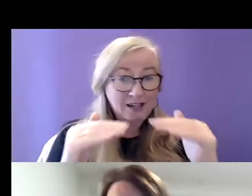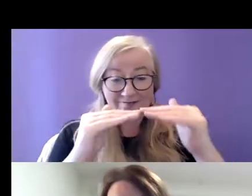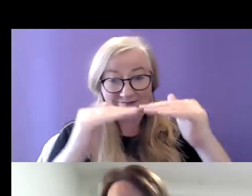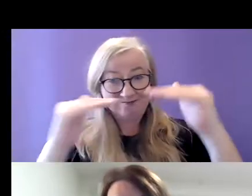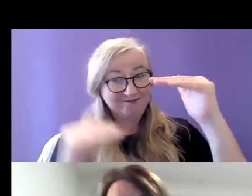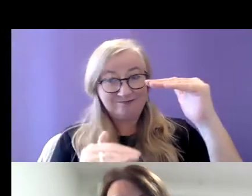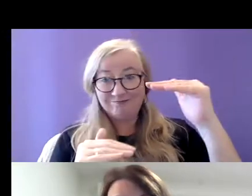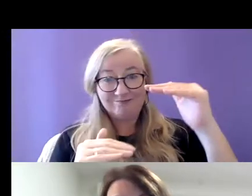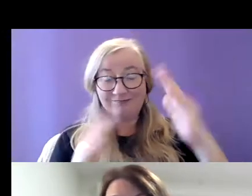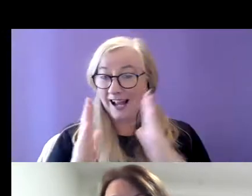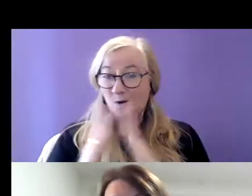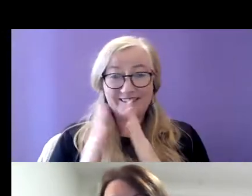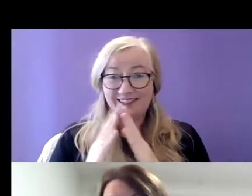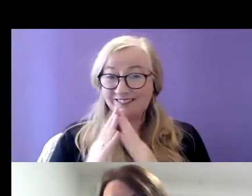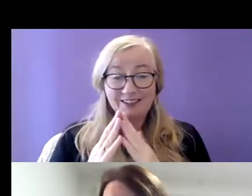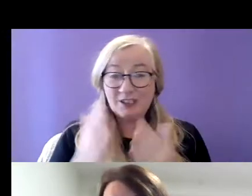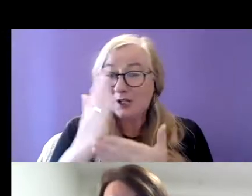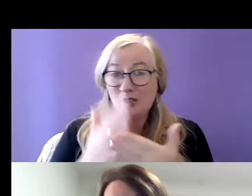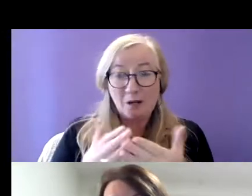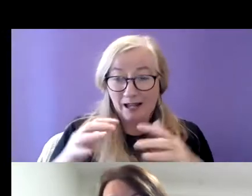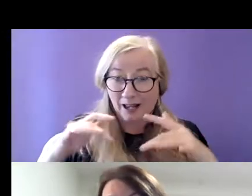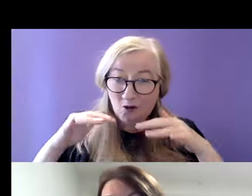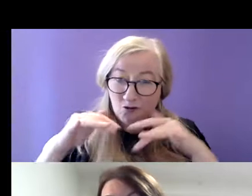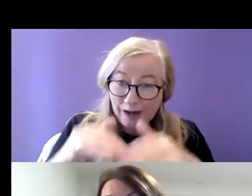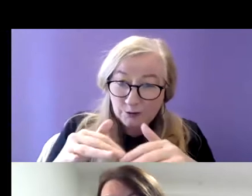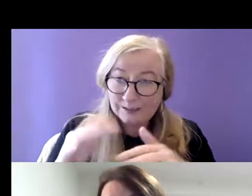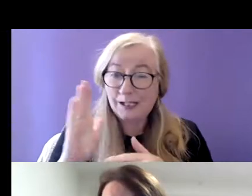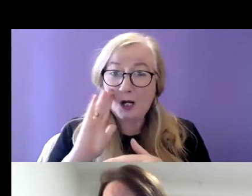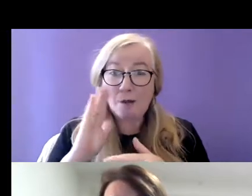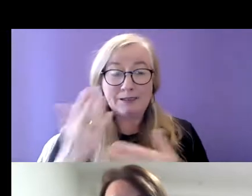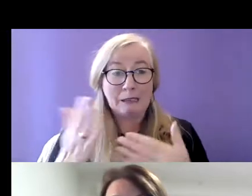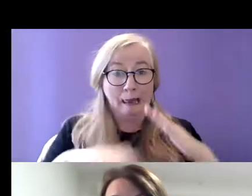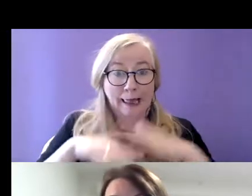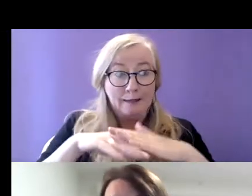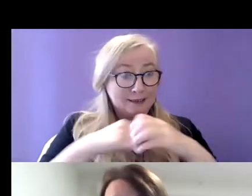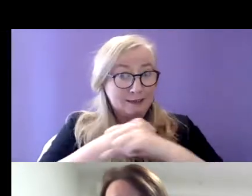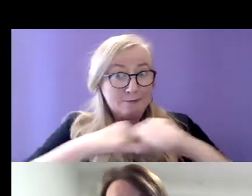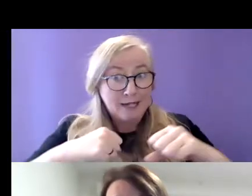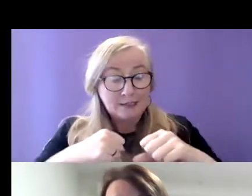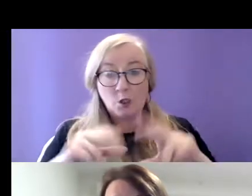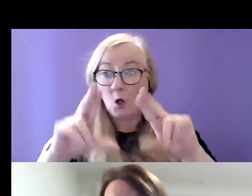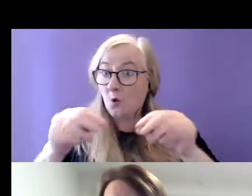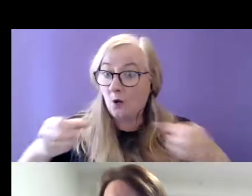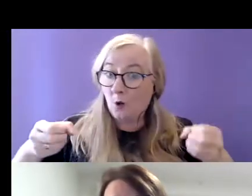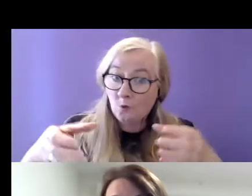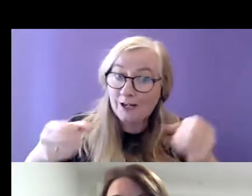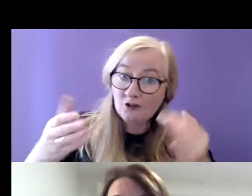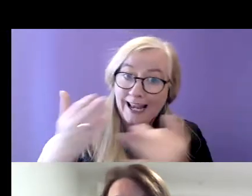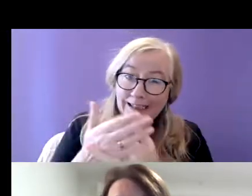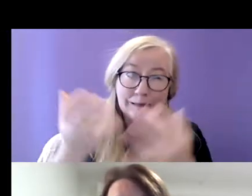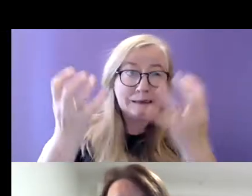accommodation so people living in crowded accommodation limited space no wheelchair access damp